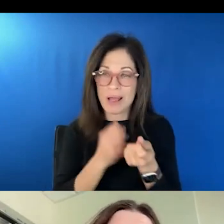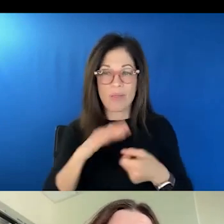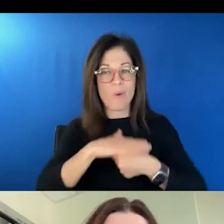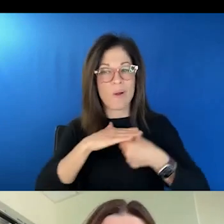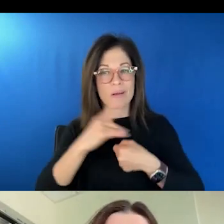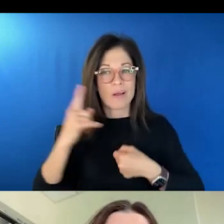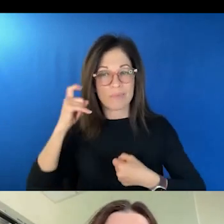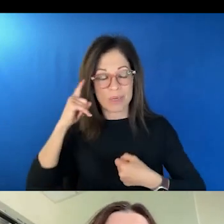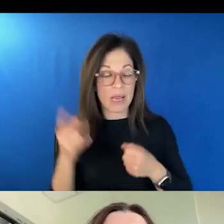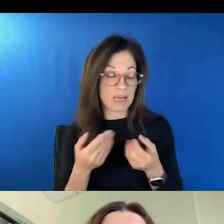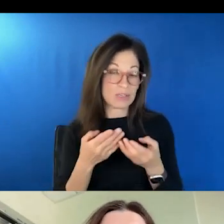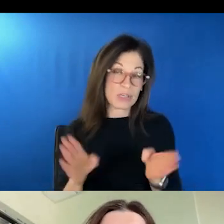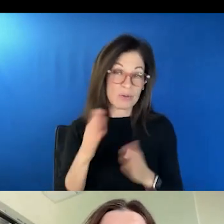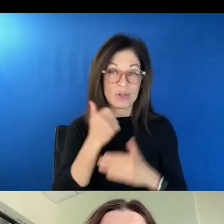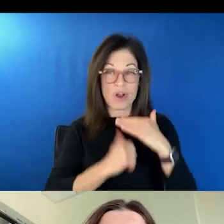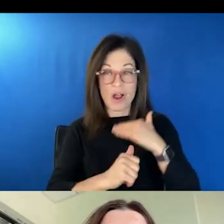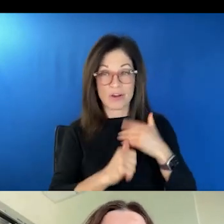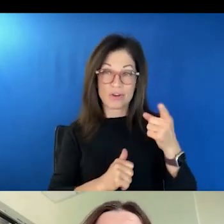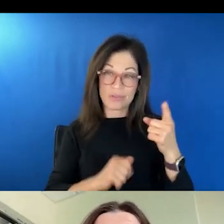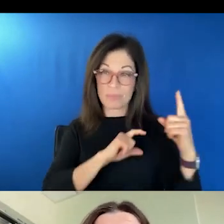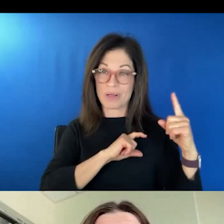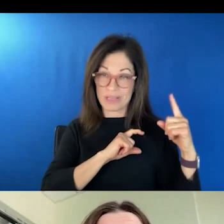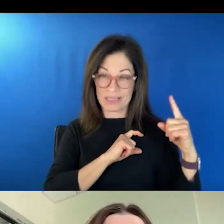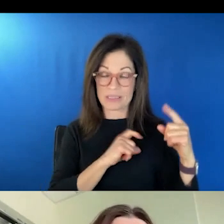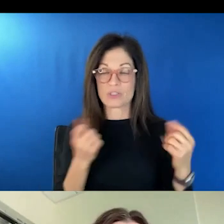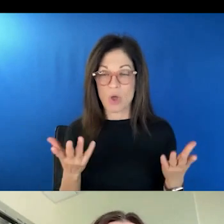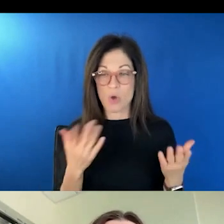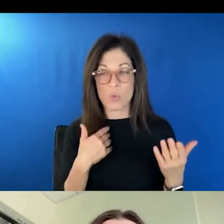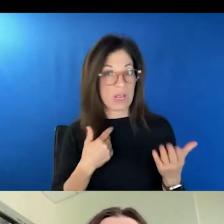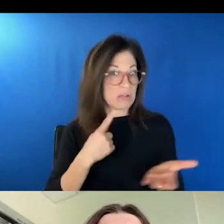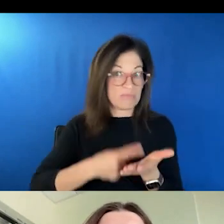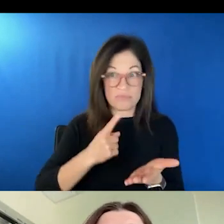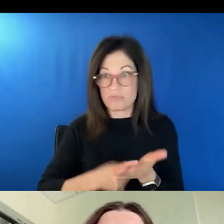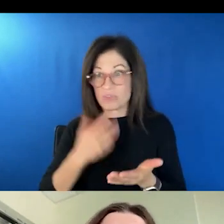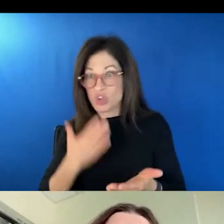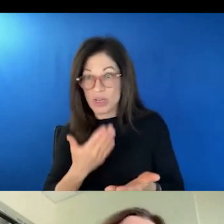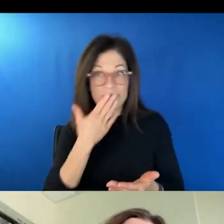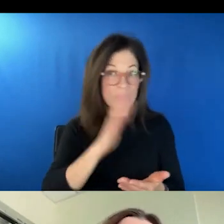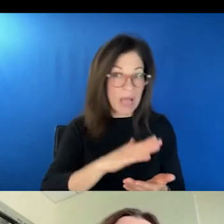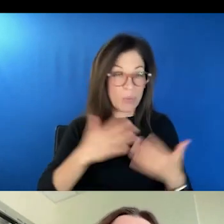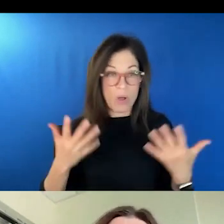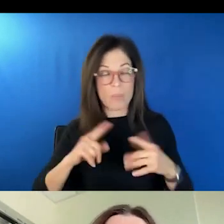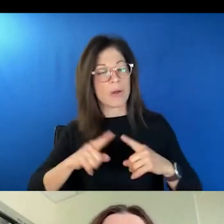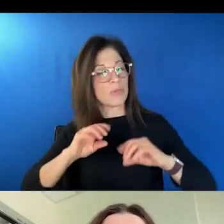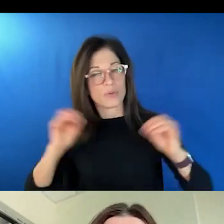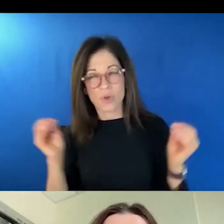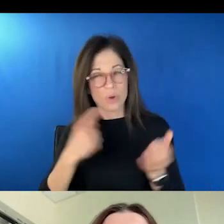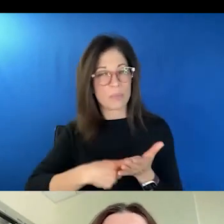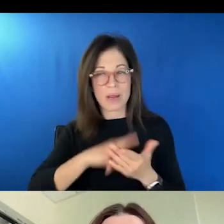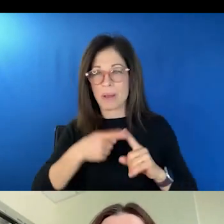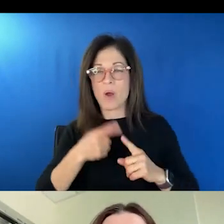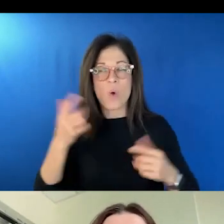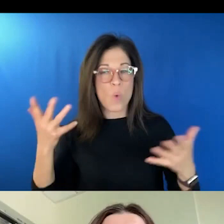and generally falls under the umbrella of police. So we can argue over whether this is good or bad, but there is no debate about what structure you are